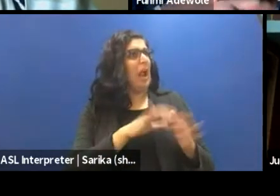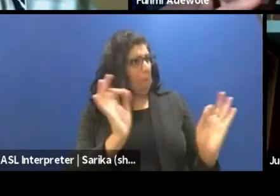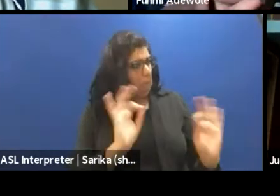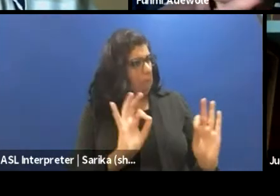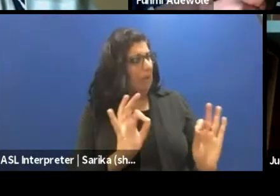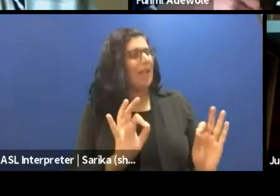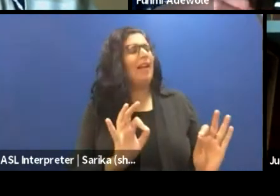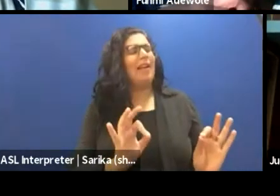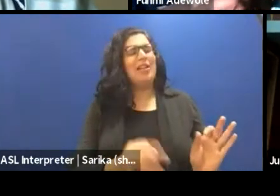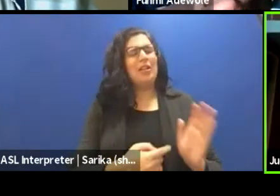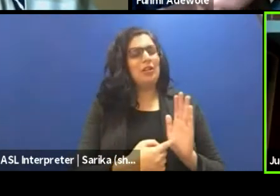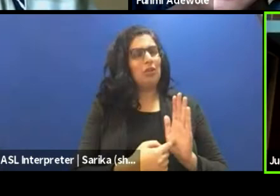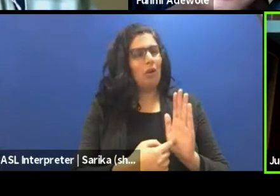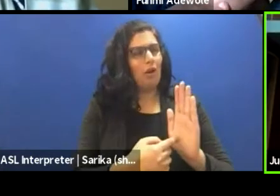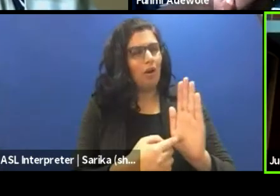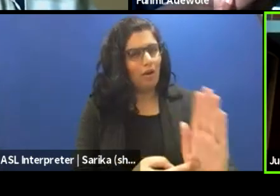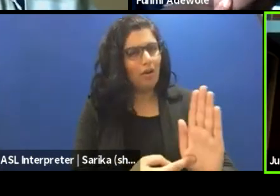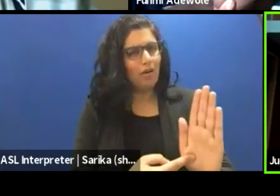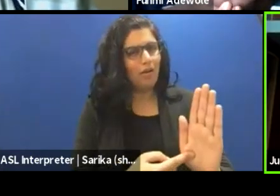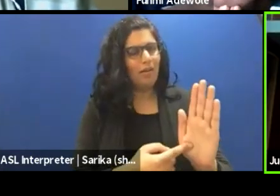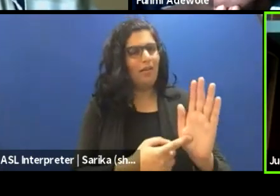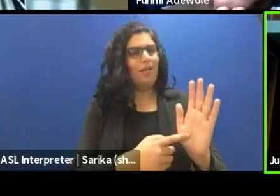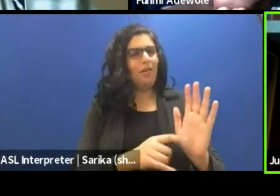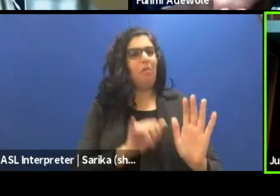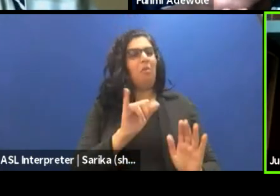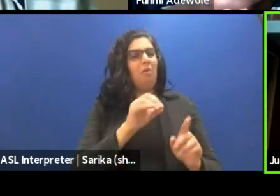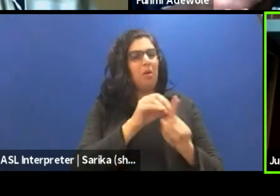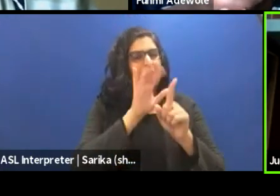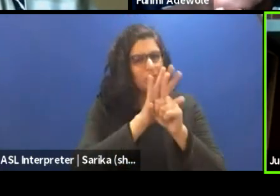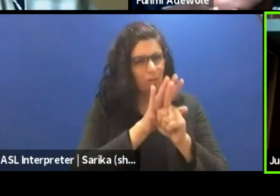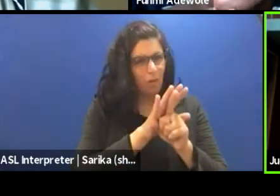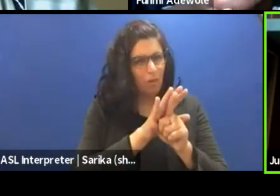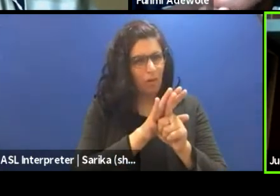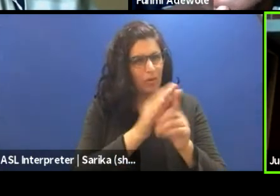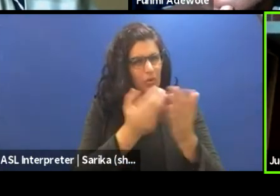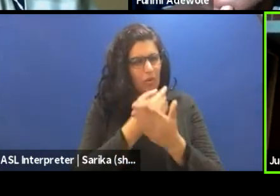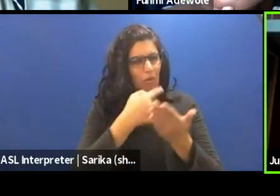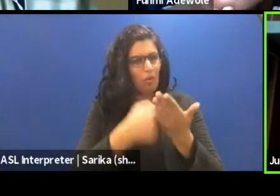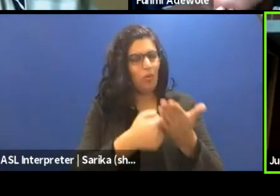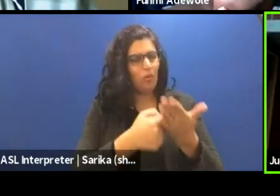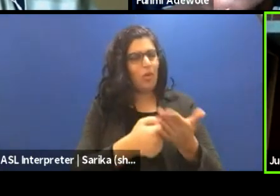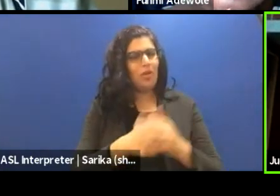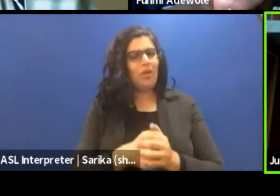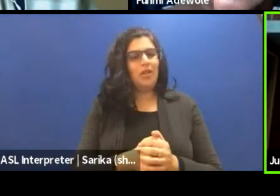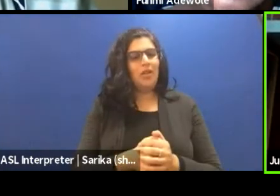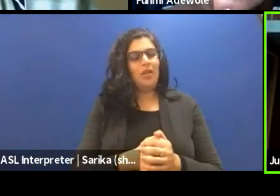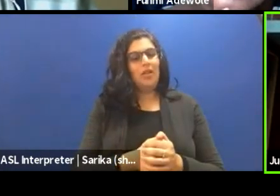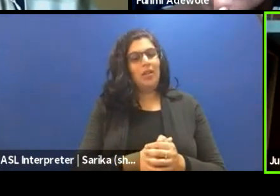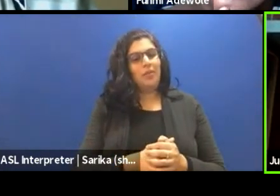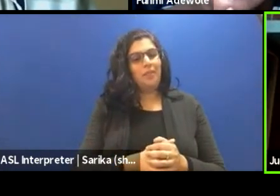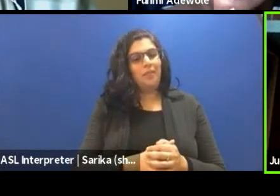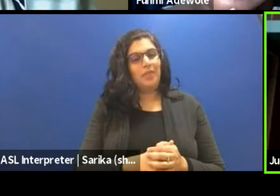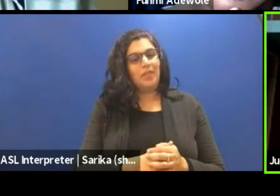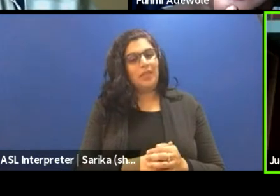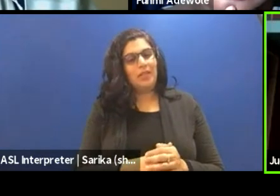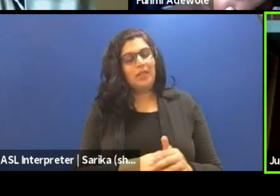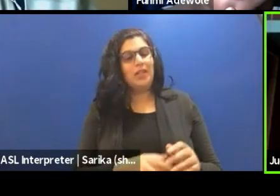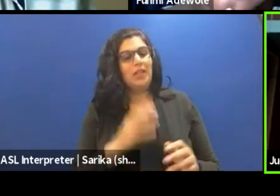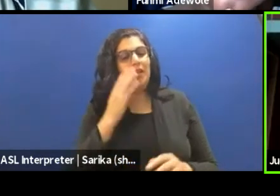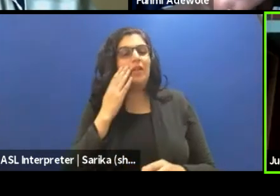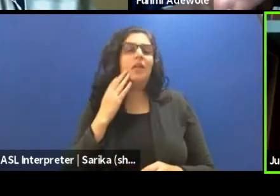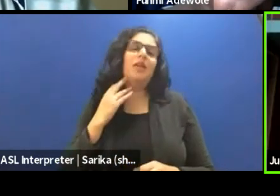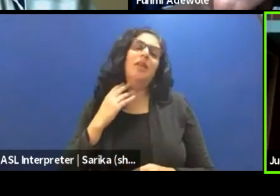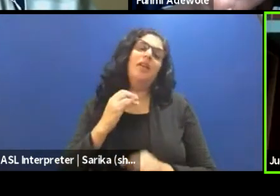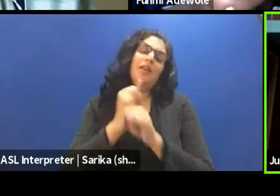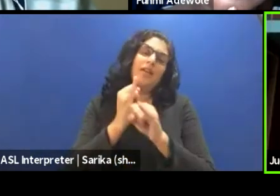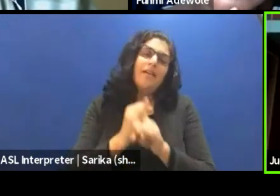dialogue. And that also comes to play with what Fumi had said earlier in terms of institutional dramaturgy and, you know,